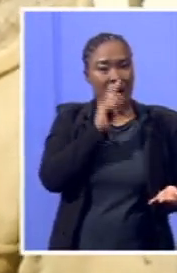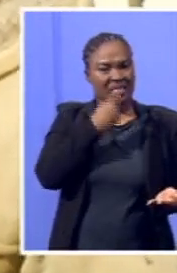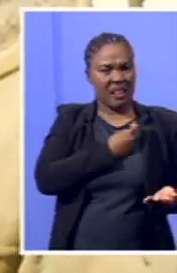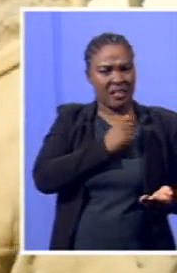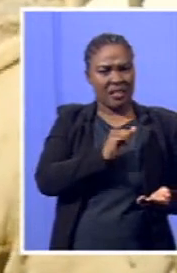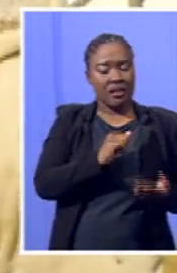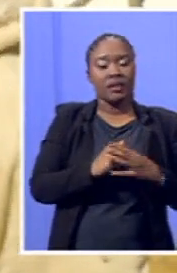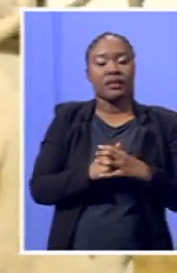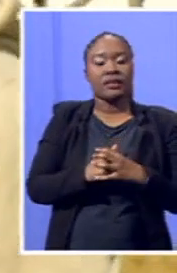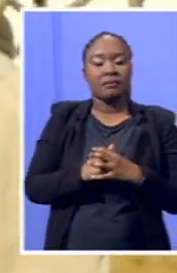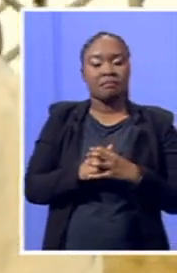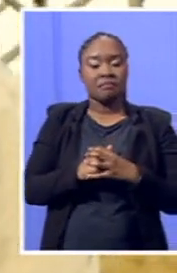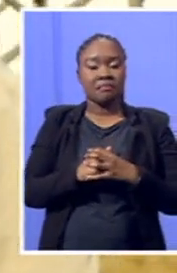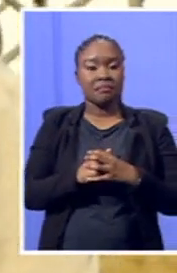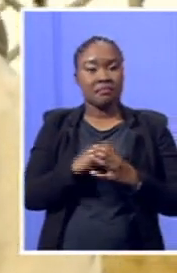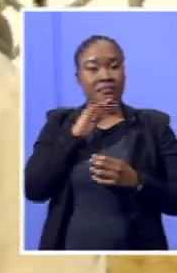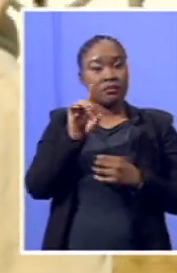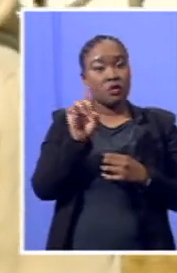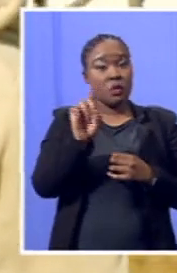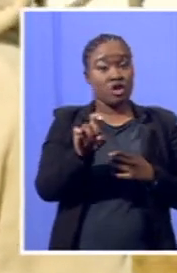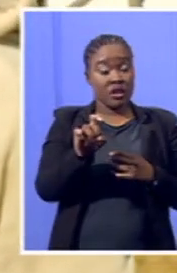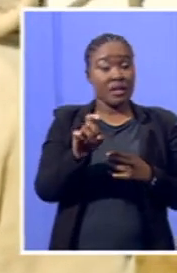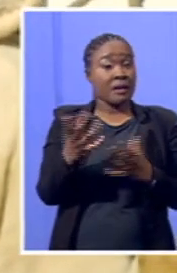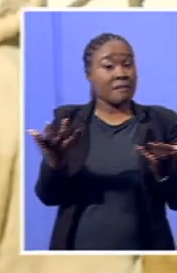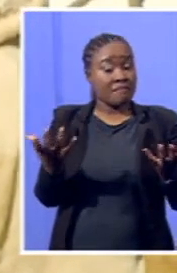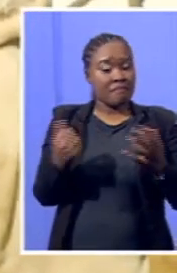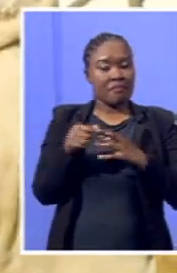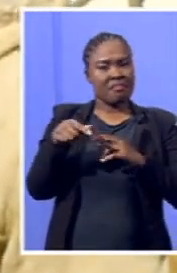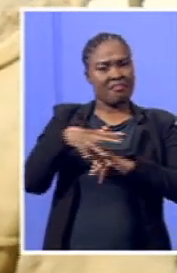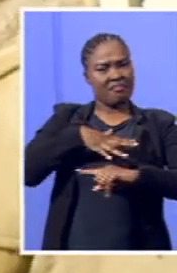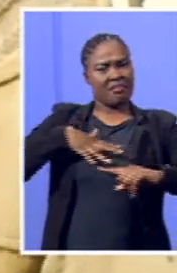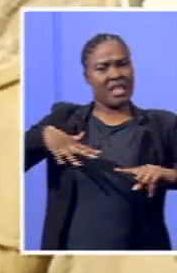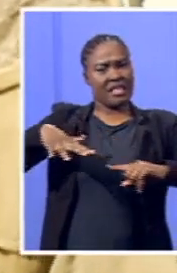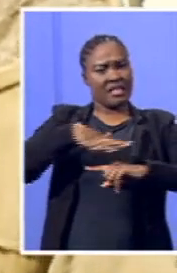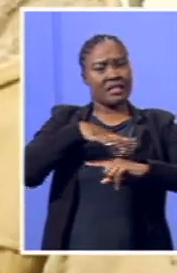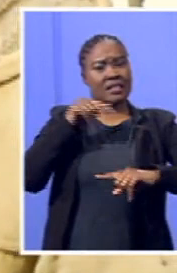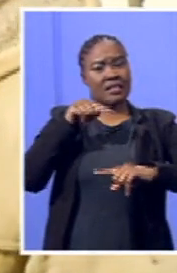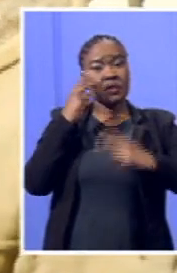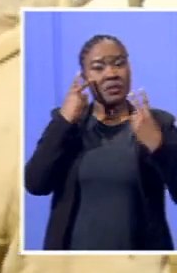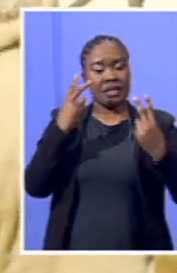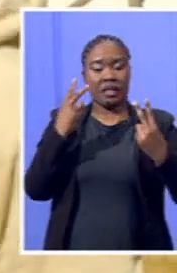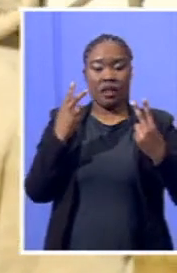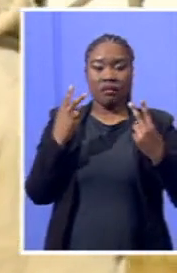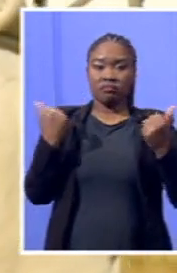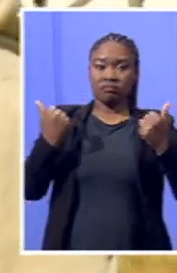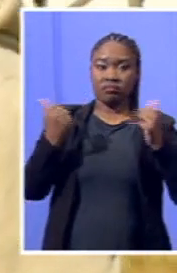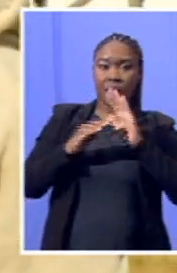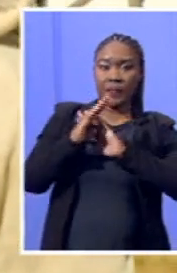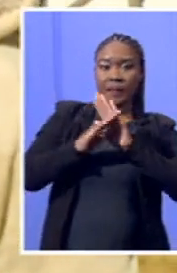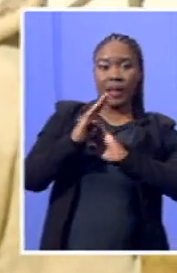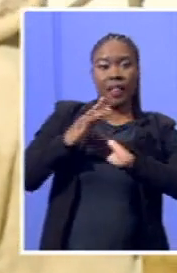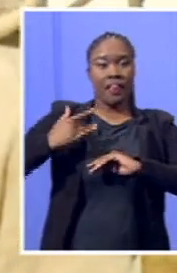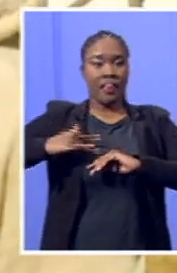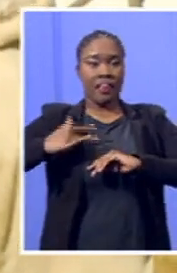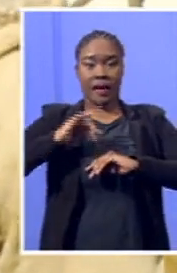Coming to your question, the place, as you can see, it's not developed. I'm sure